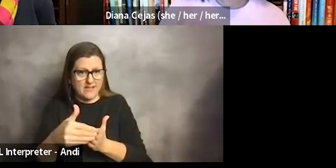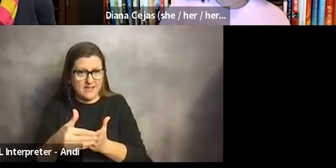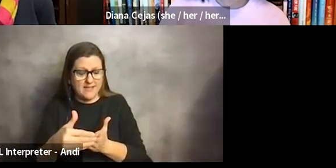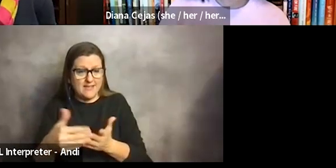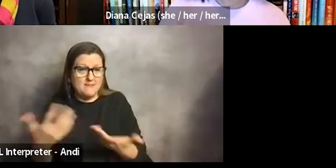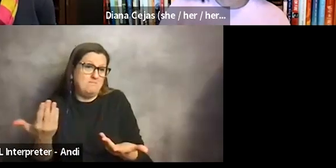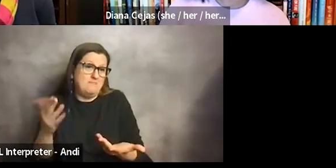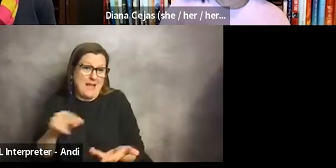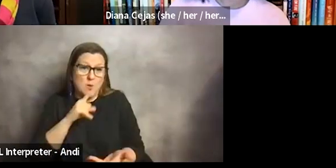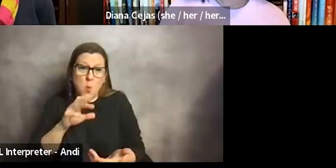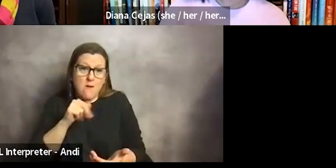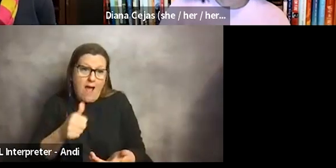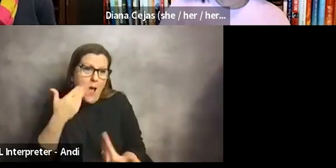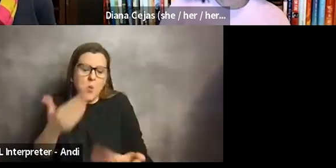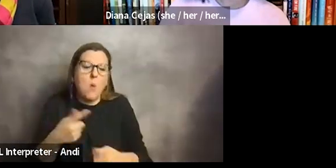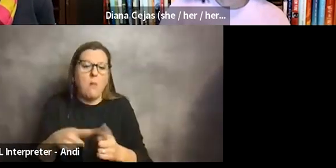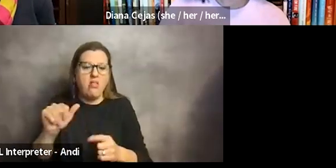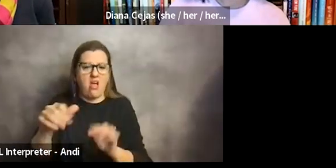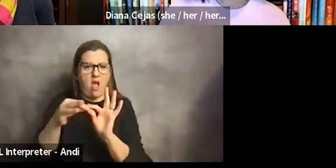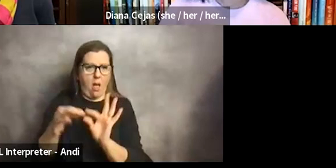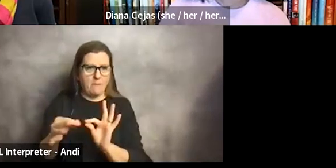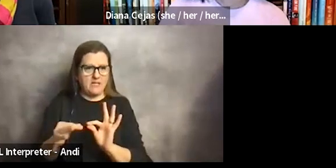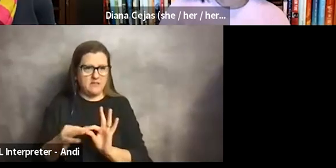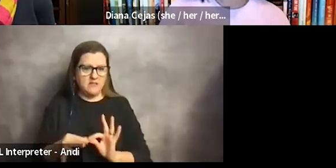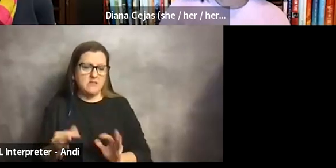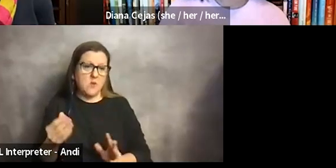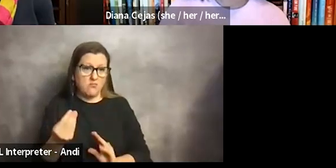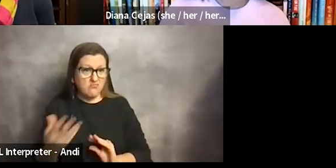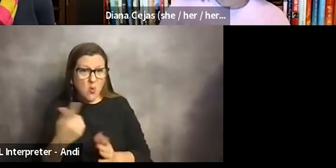I'm just reading what people are feeling in their questions.